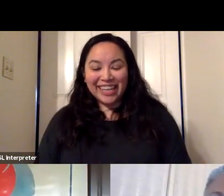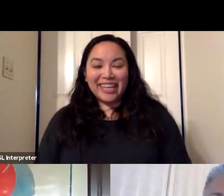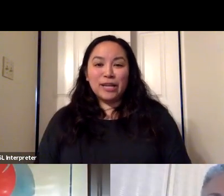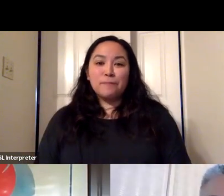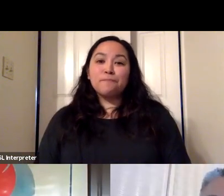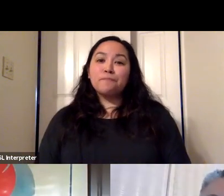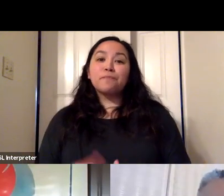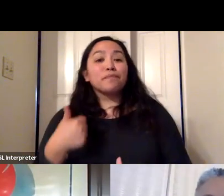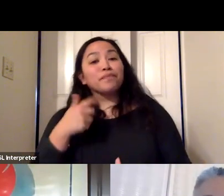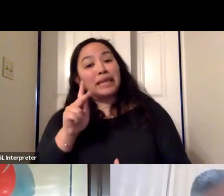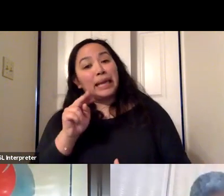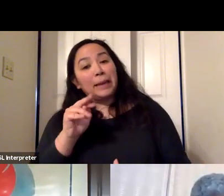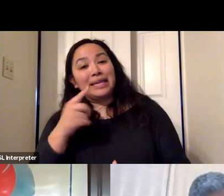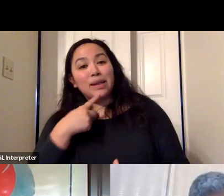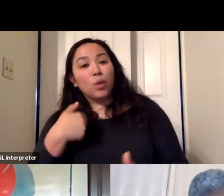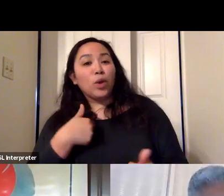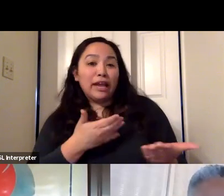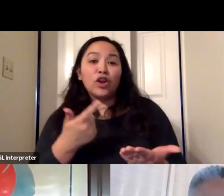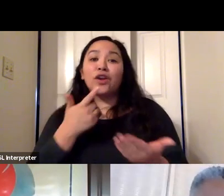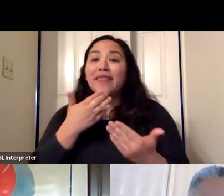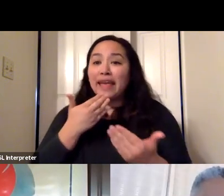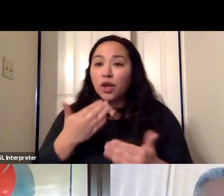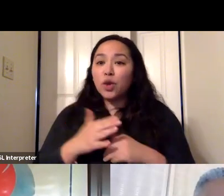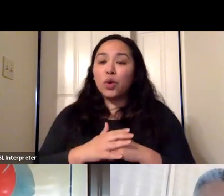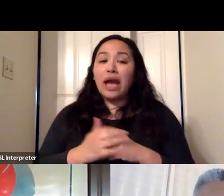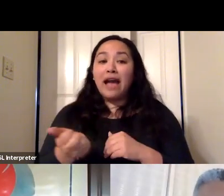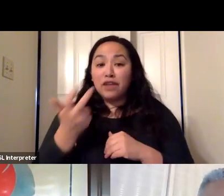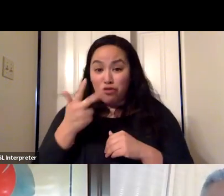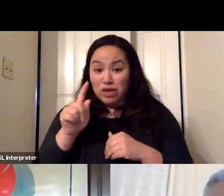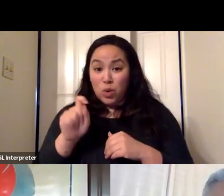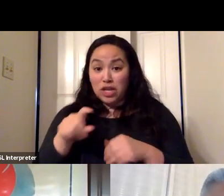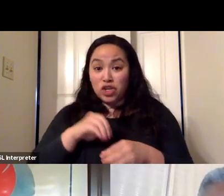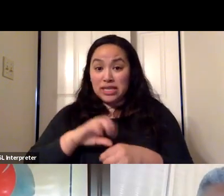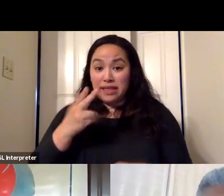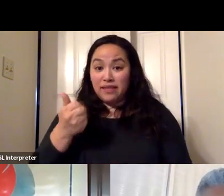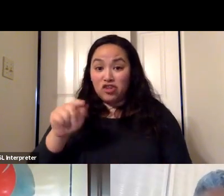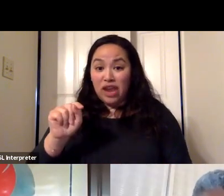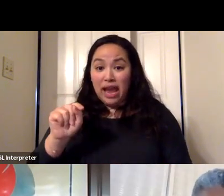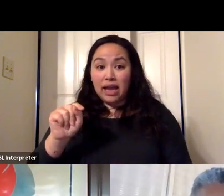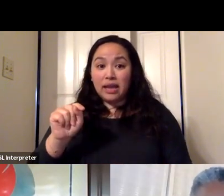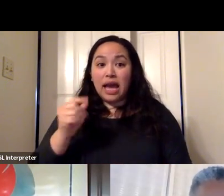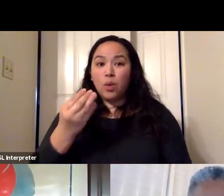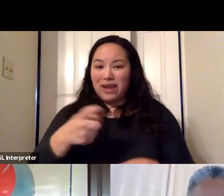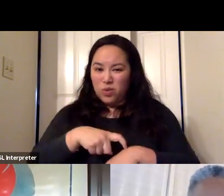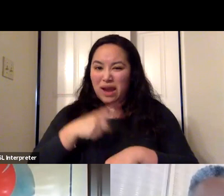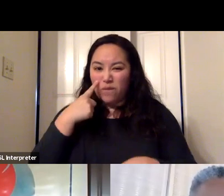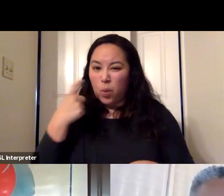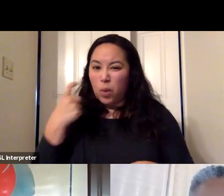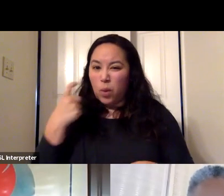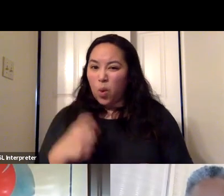We're here. That's great. Thank you know how there are three questions in the chat. I'm going to give us time to answer one more.